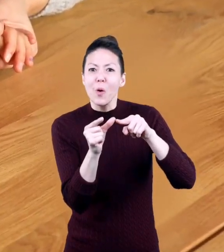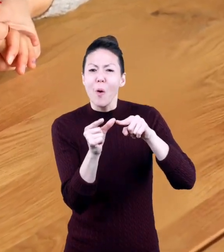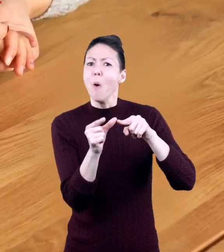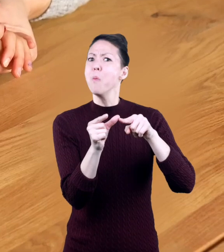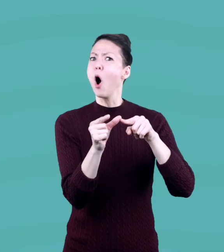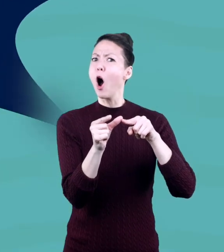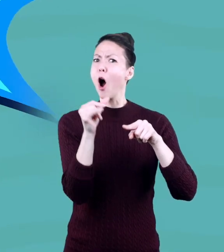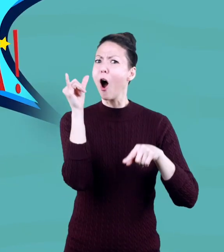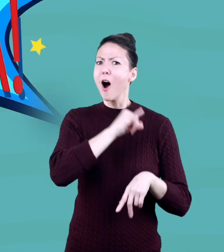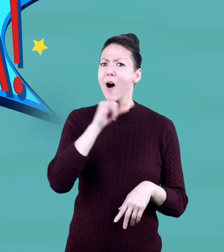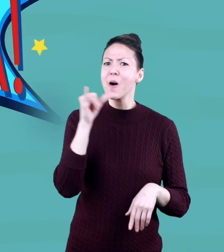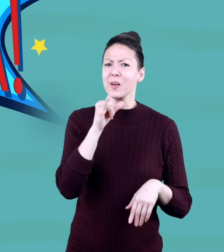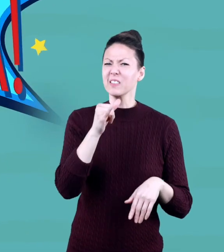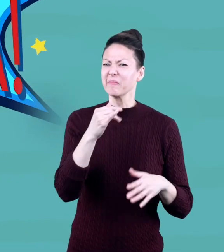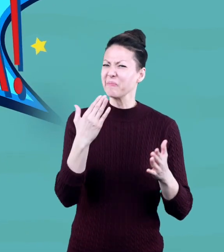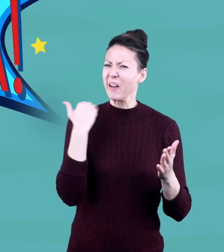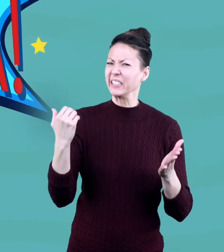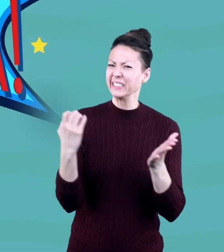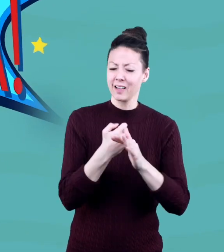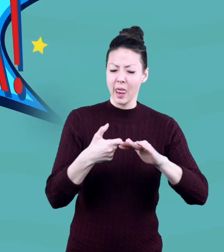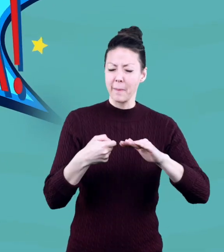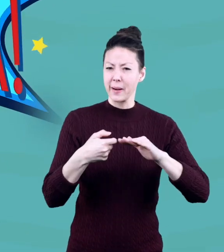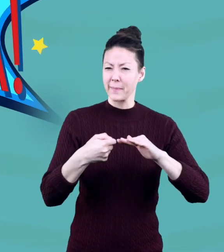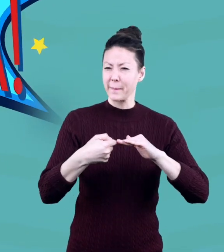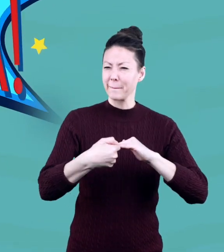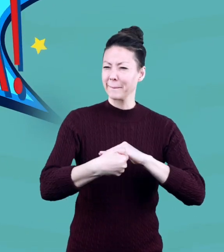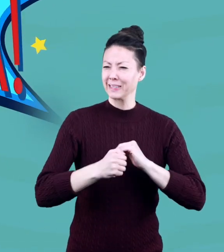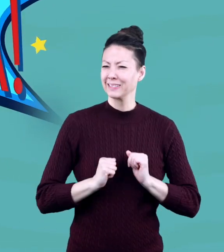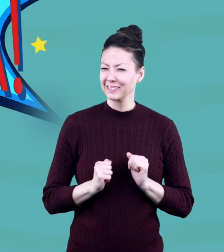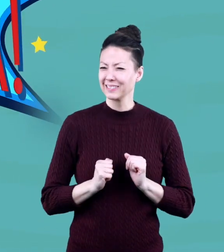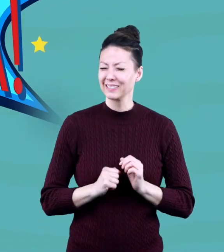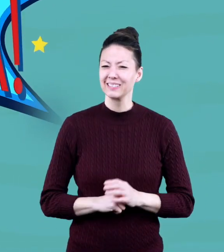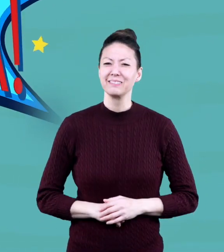grow. Whoa! Better get them nails clipped.